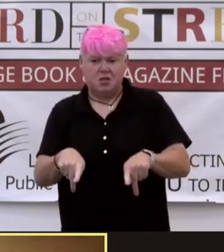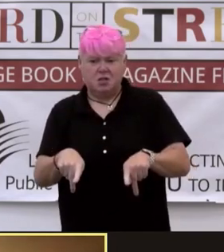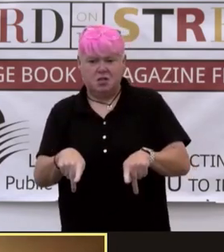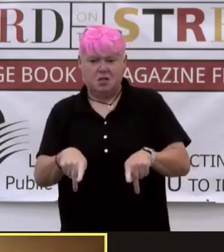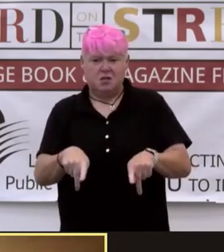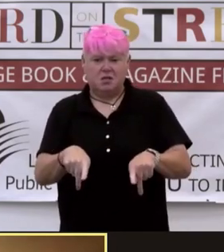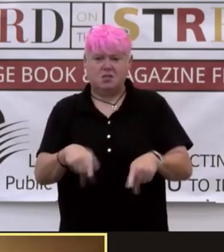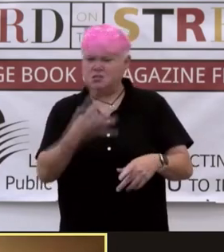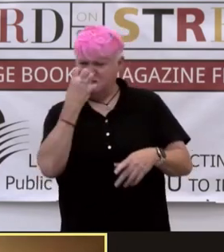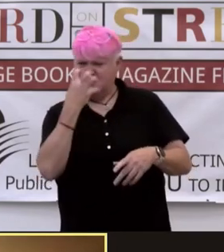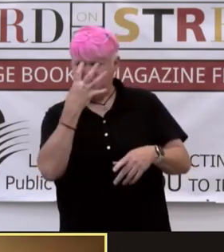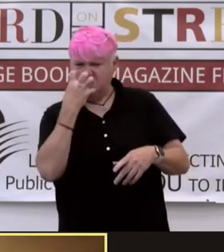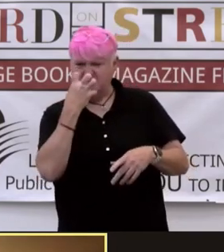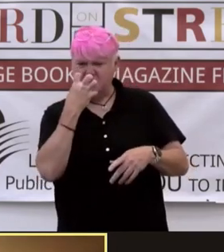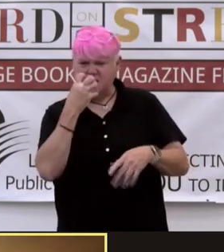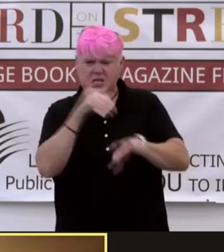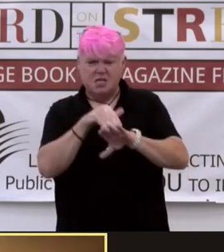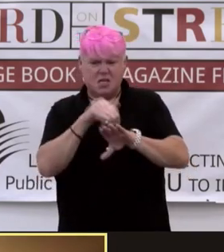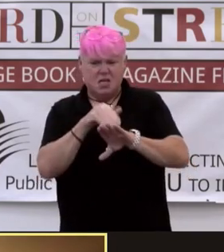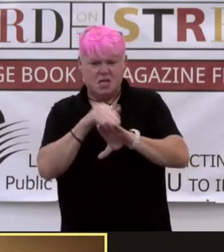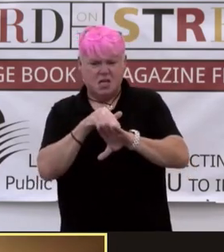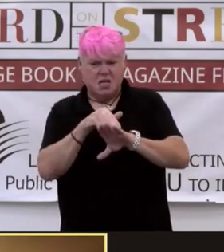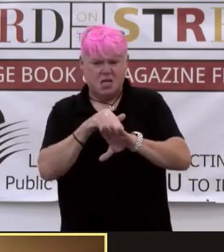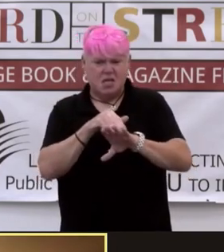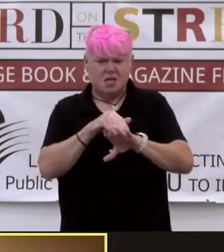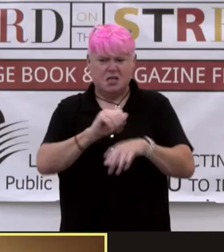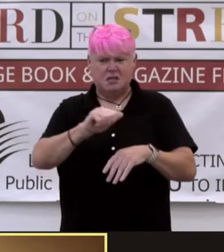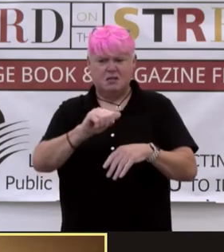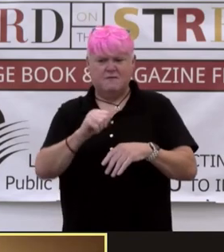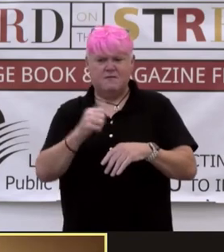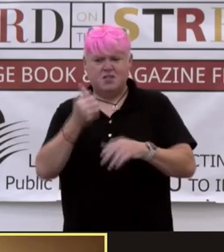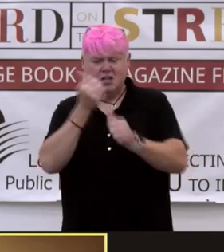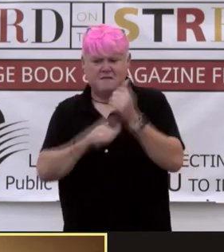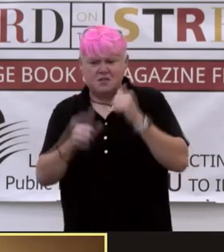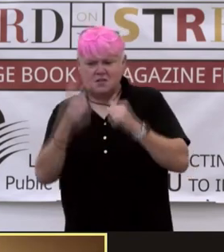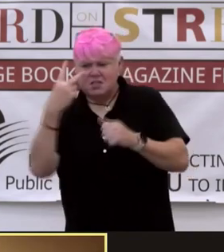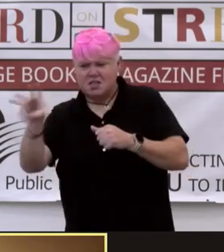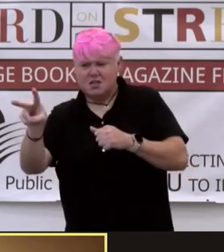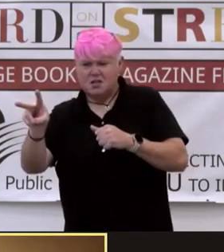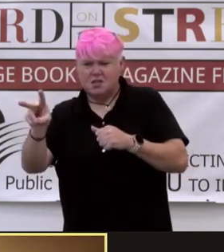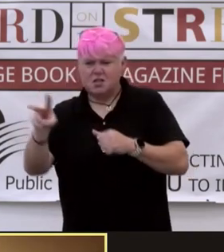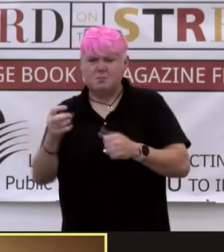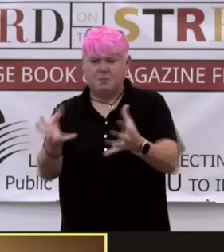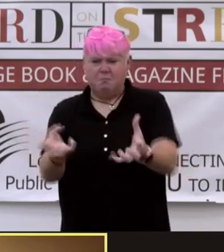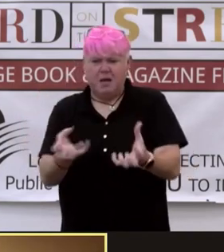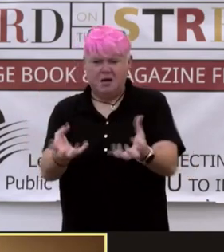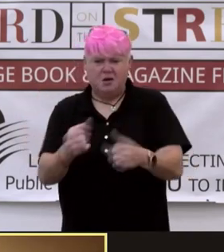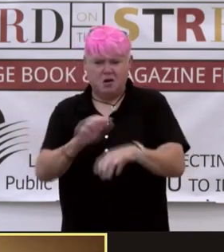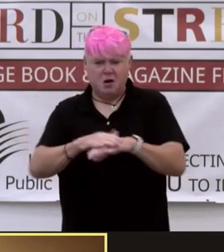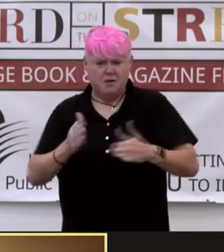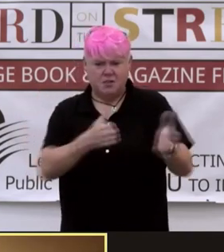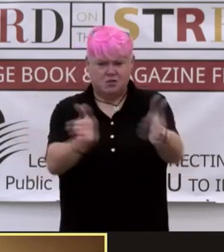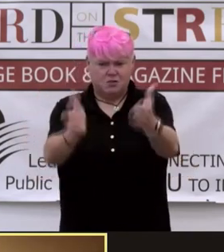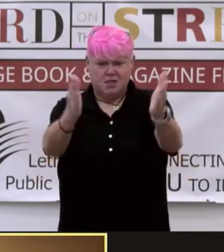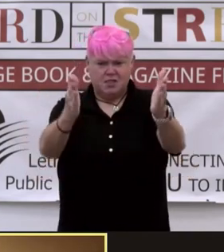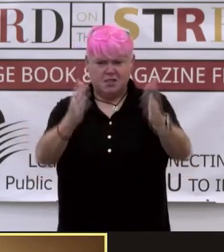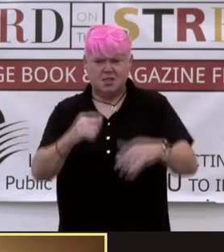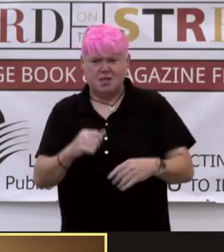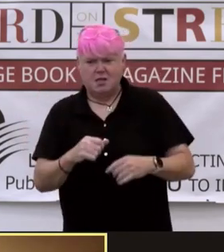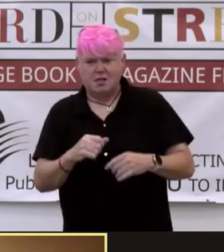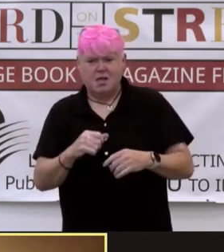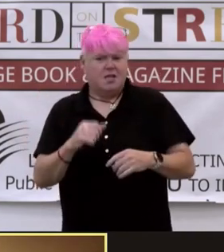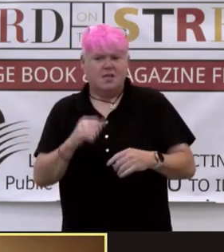angry, angrier than Arash has ever seen her. She could be a beggar on the streets and it would not excuse what the Rajkumar did.